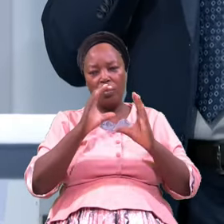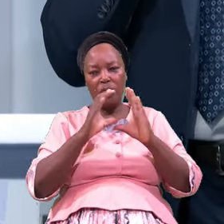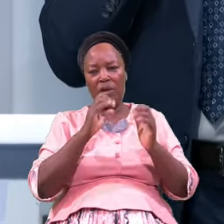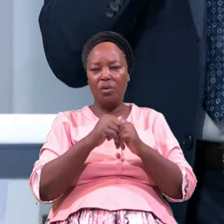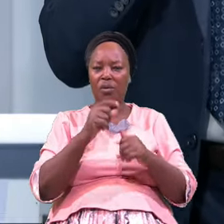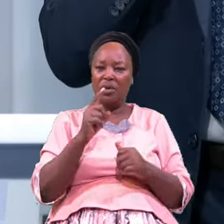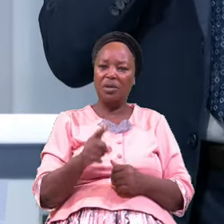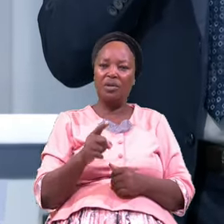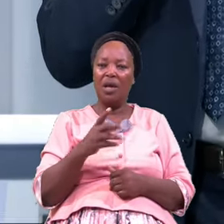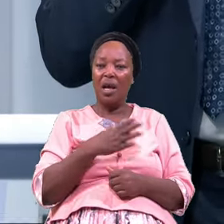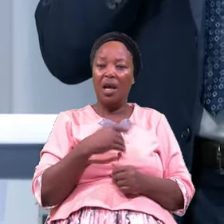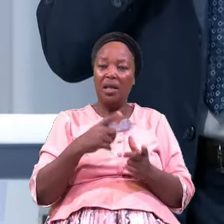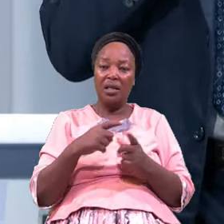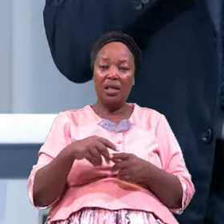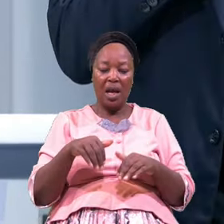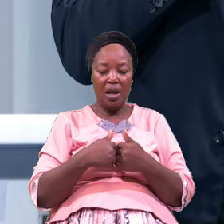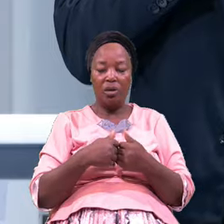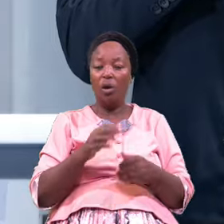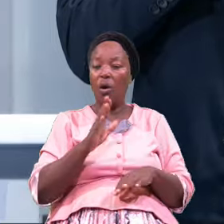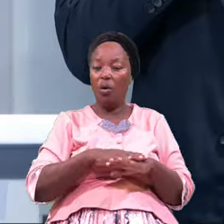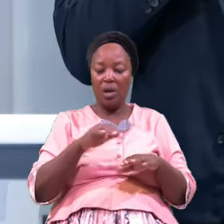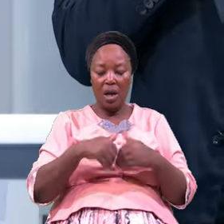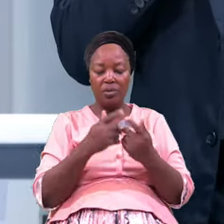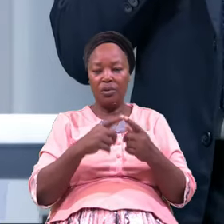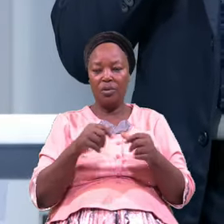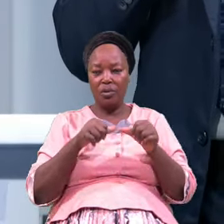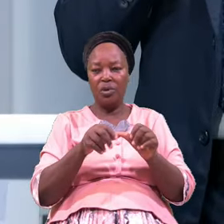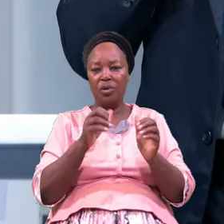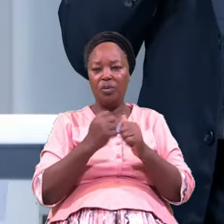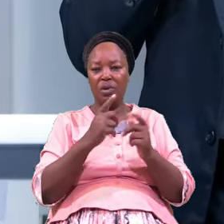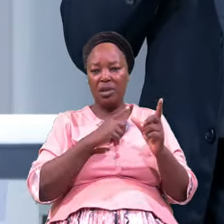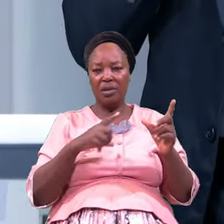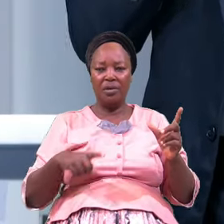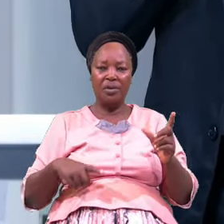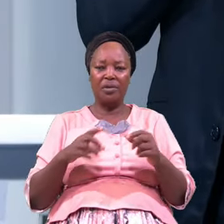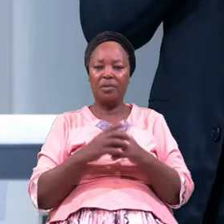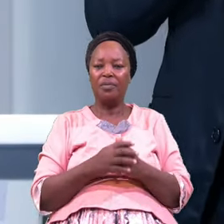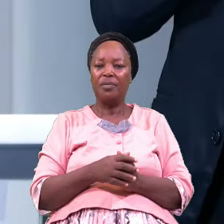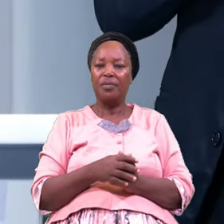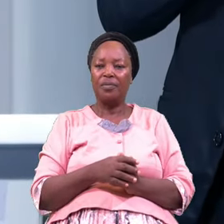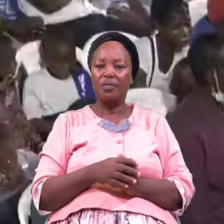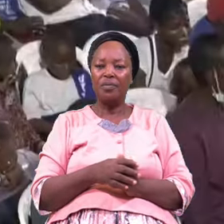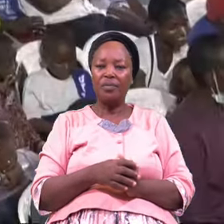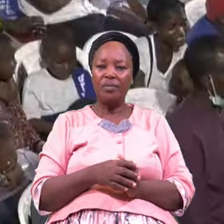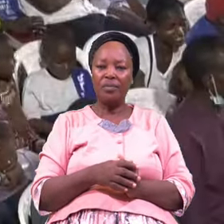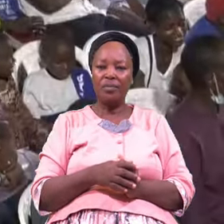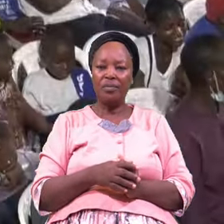And How To Continue With The Lord Yes I'm Waiting For The Cancelers On My Right Hand Side